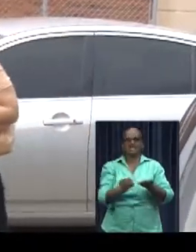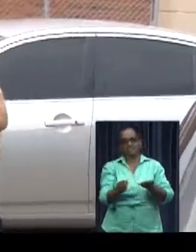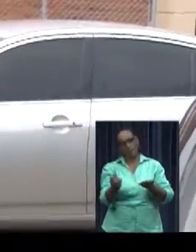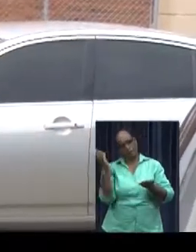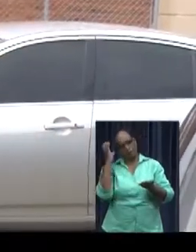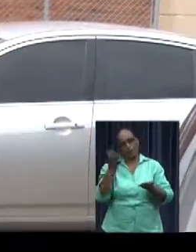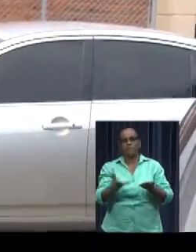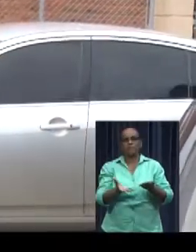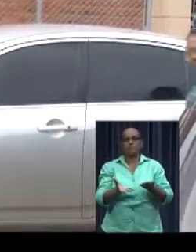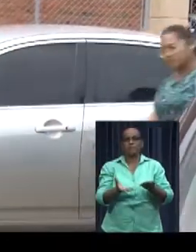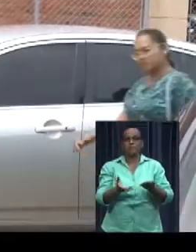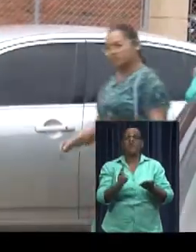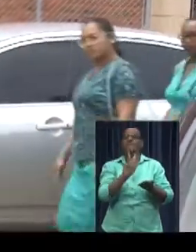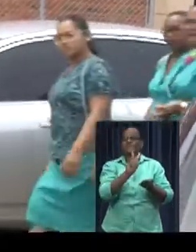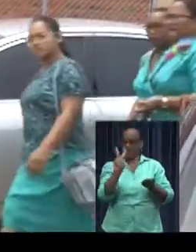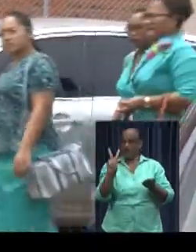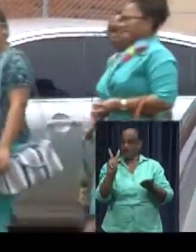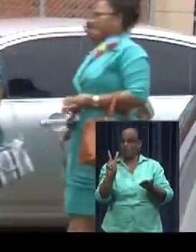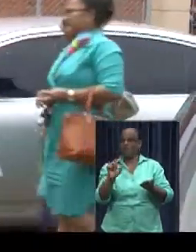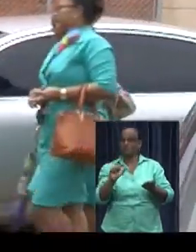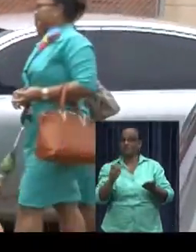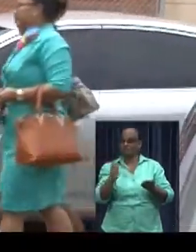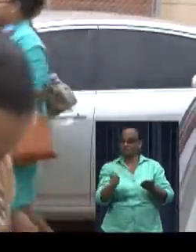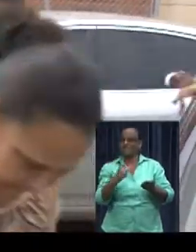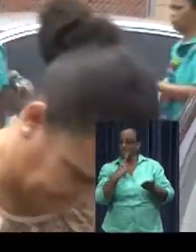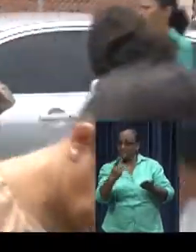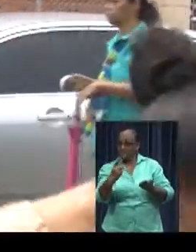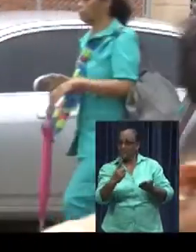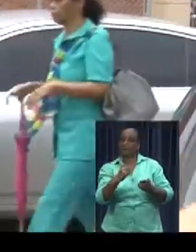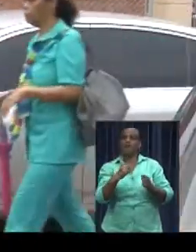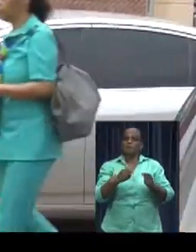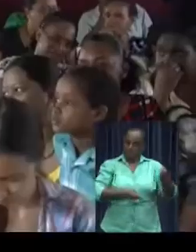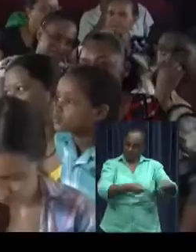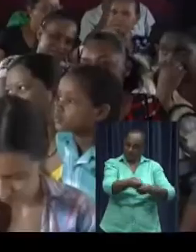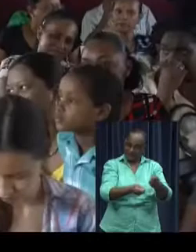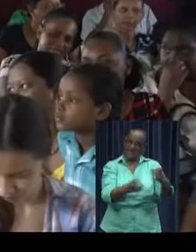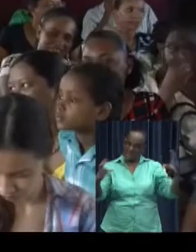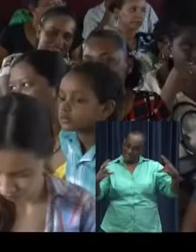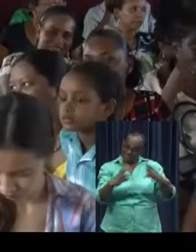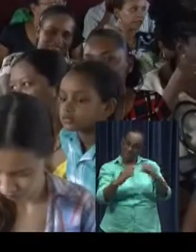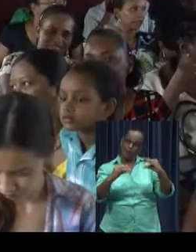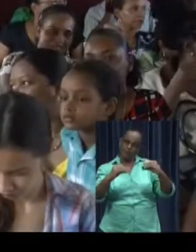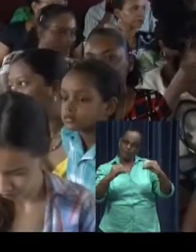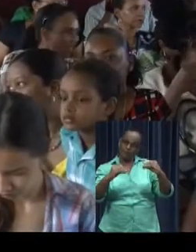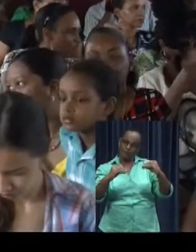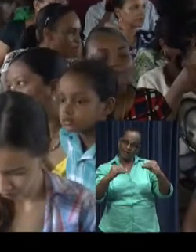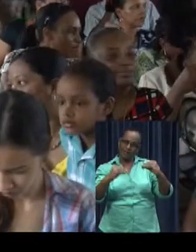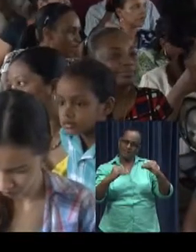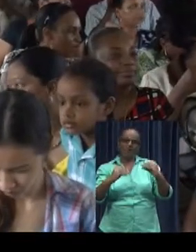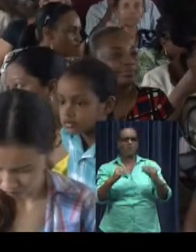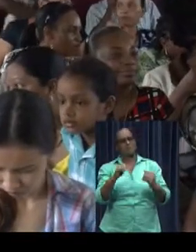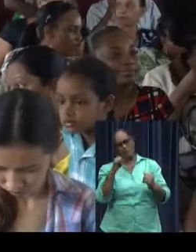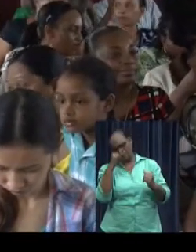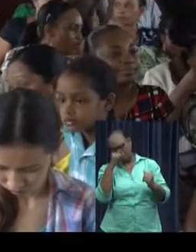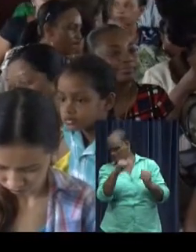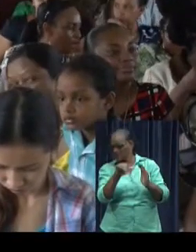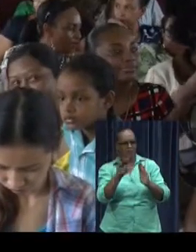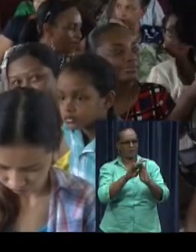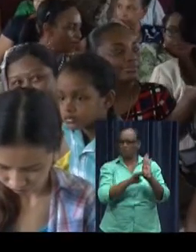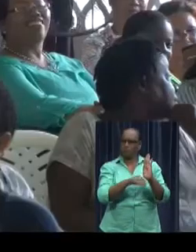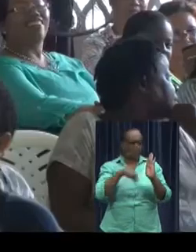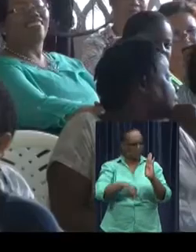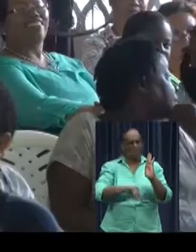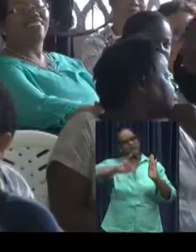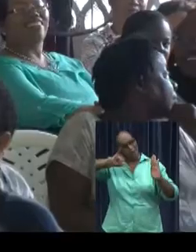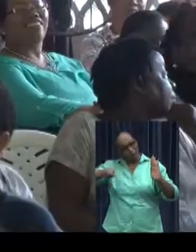to Nerkus, the calculation of the taxes. The trade unionist says that he will fix the mistakes in the program